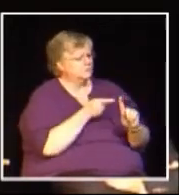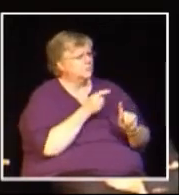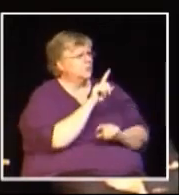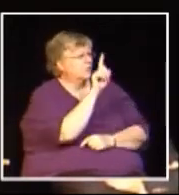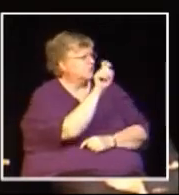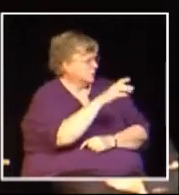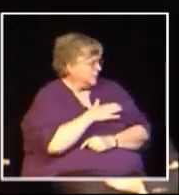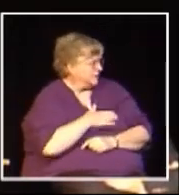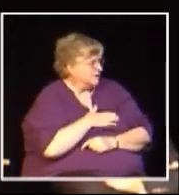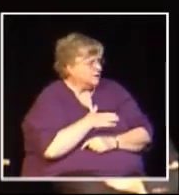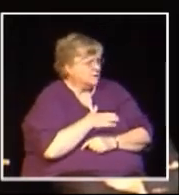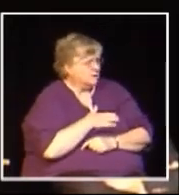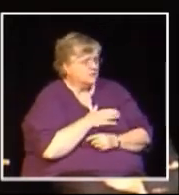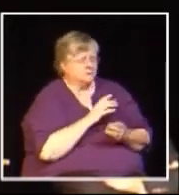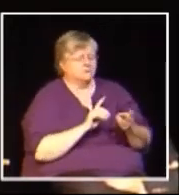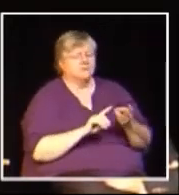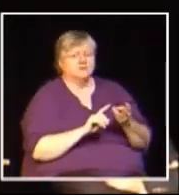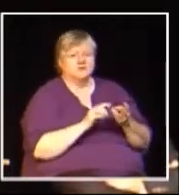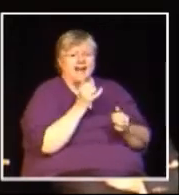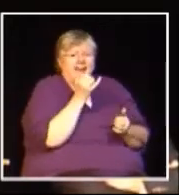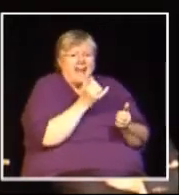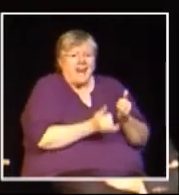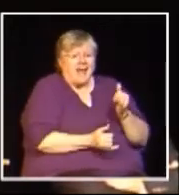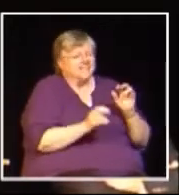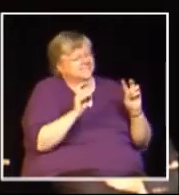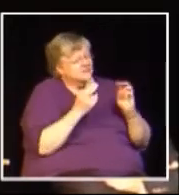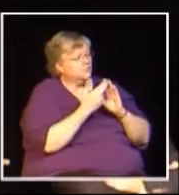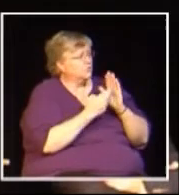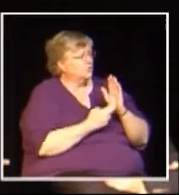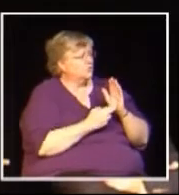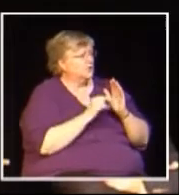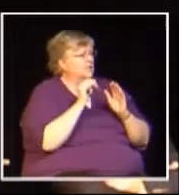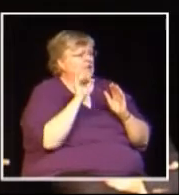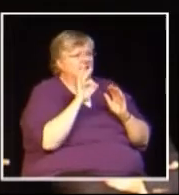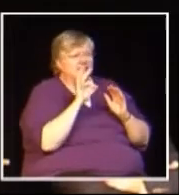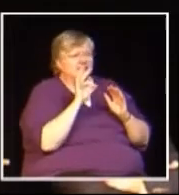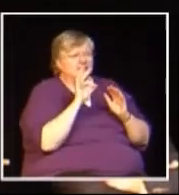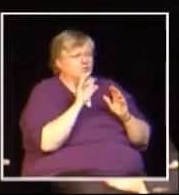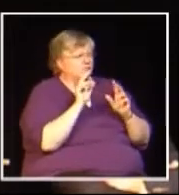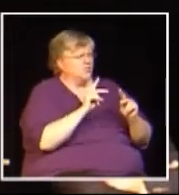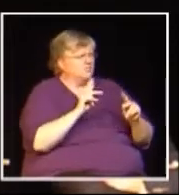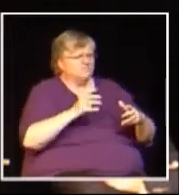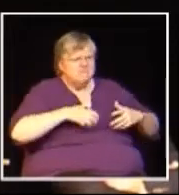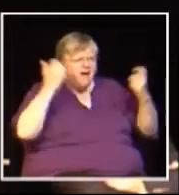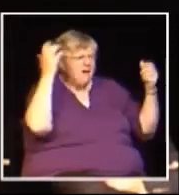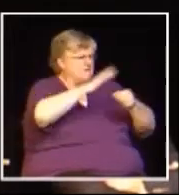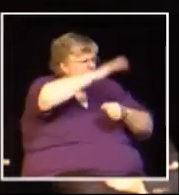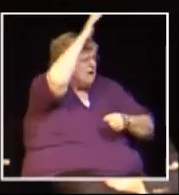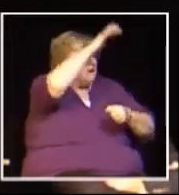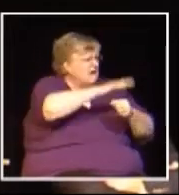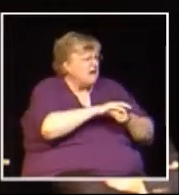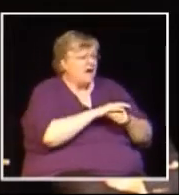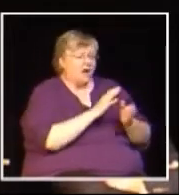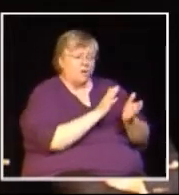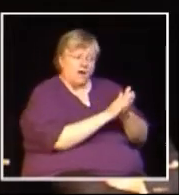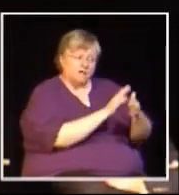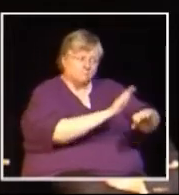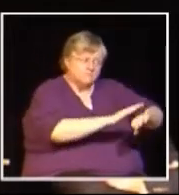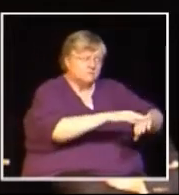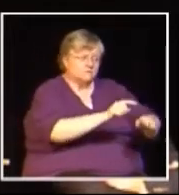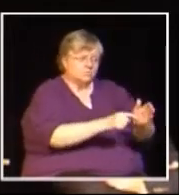so we can get to as many people as possible. And one other piece of advice, the focus is on